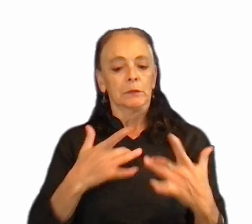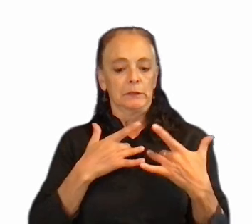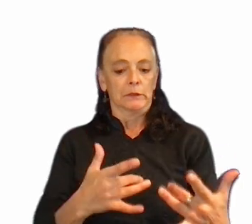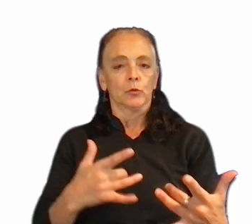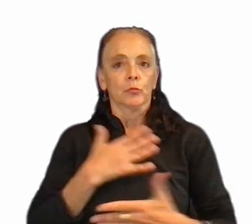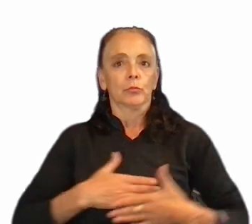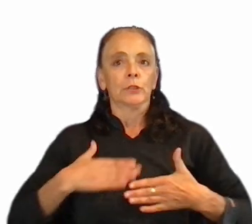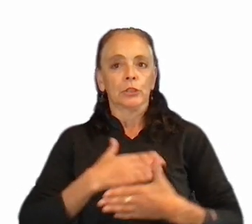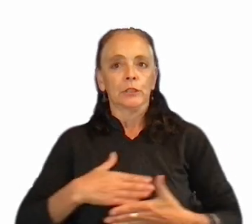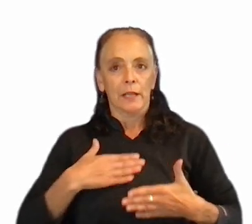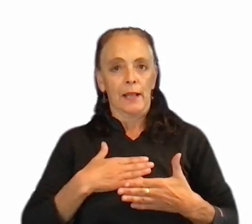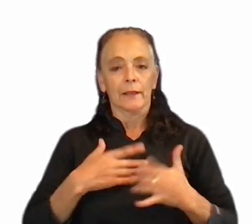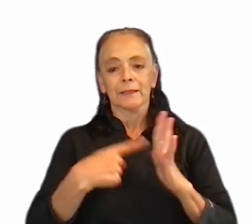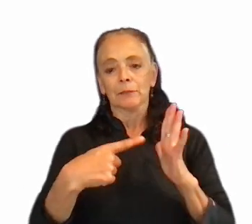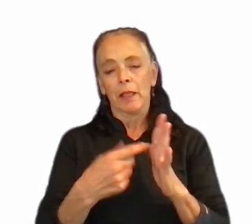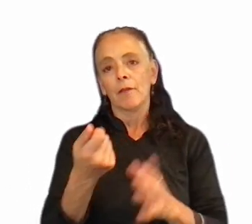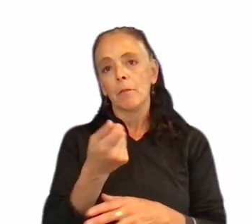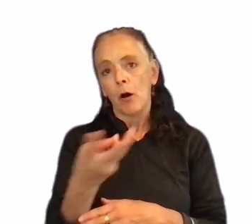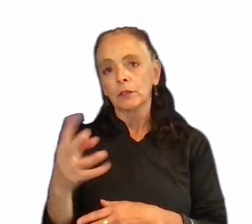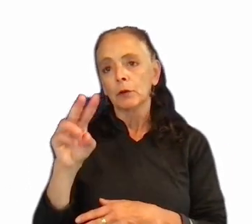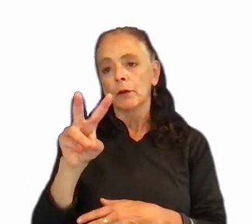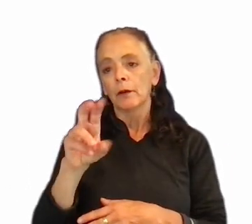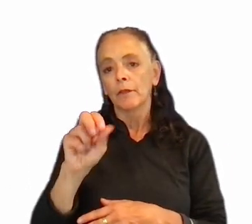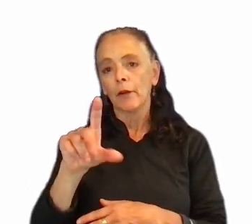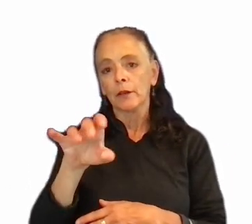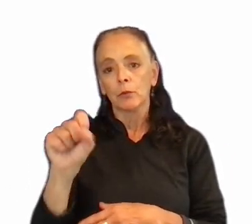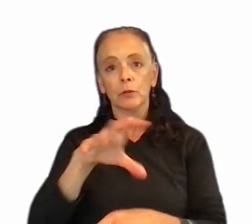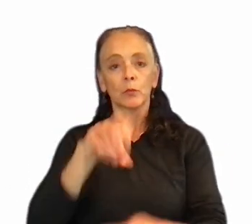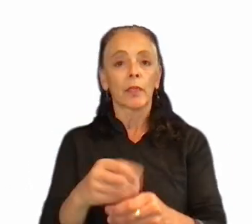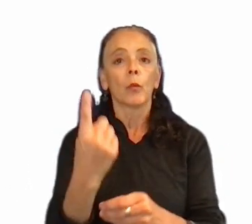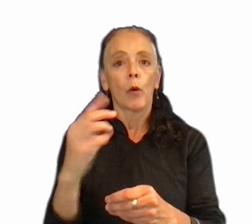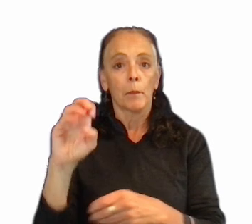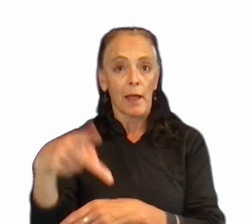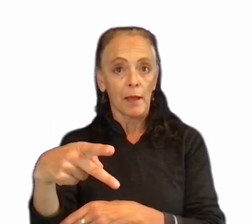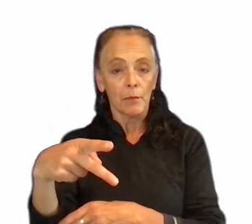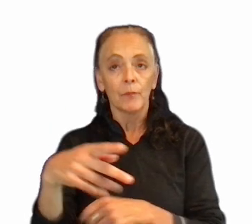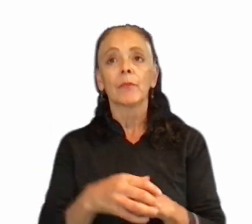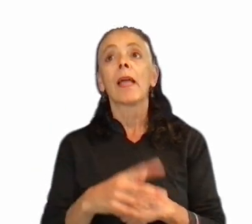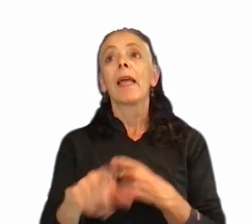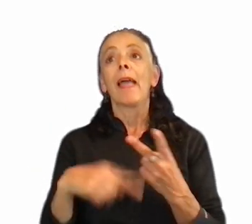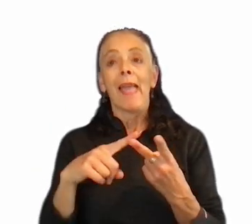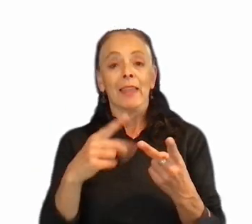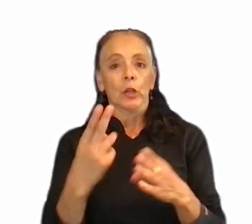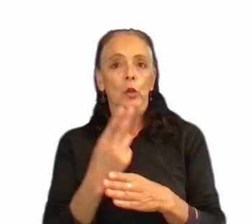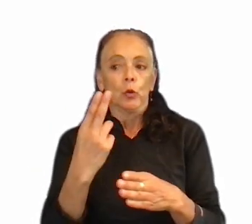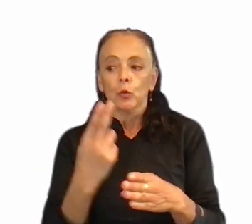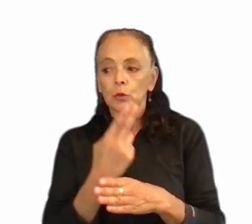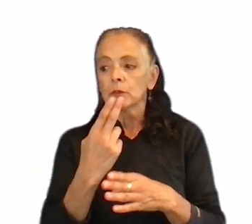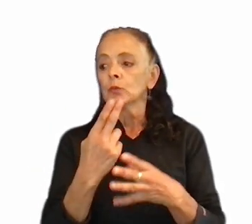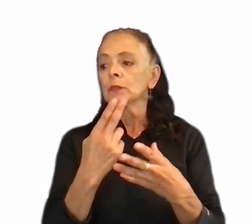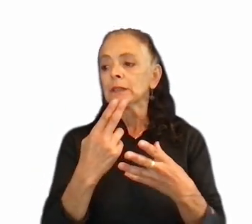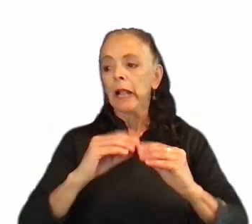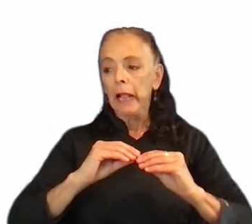the display of multiple variables within a single map and that the visualizations remained clean and